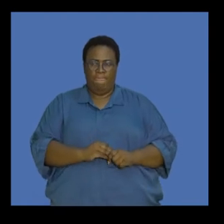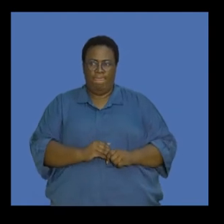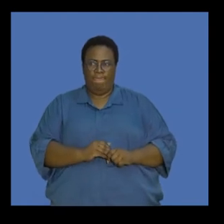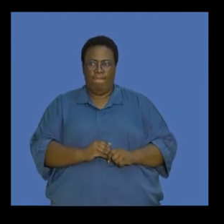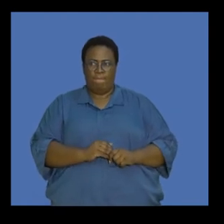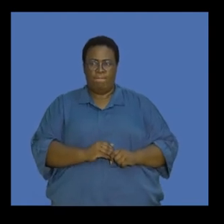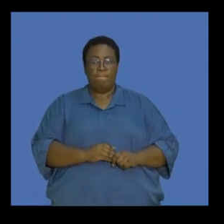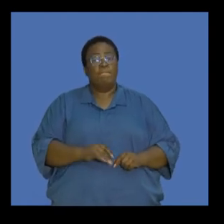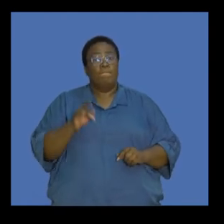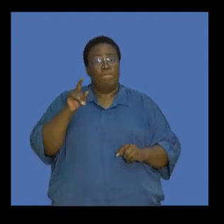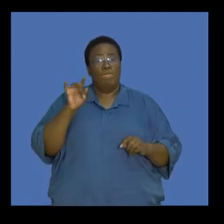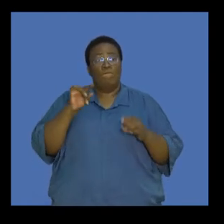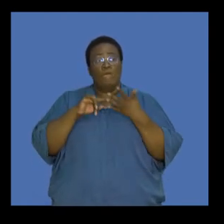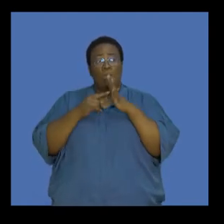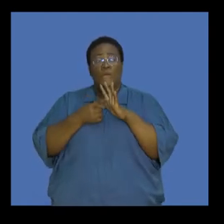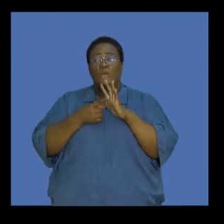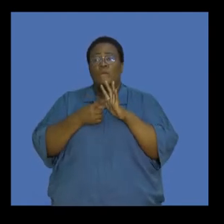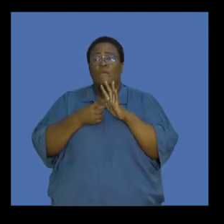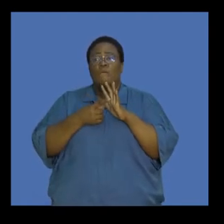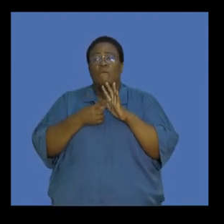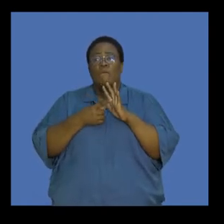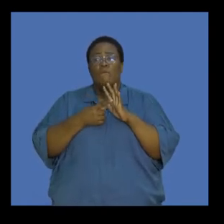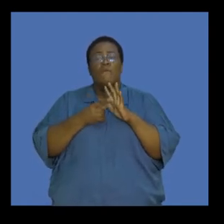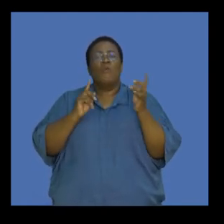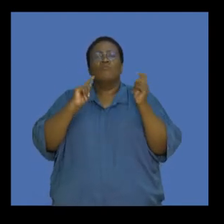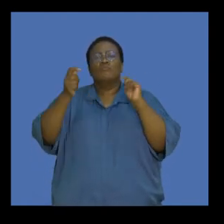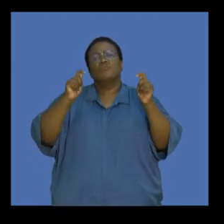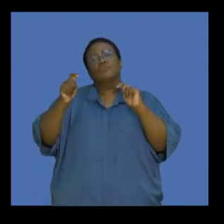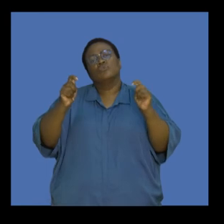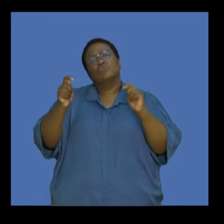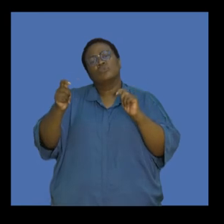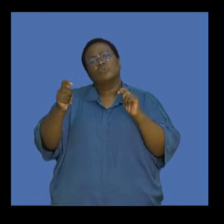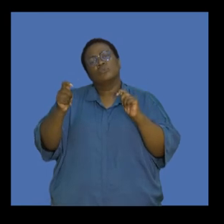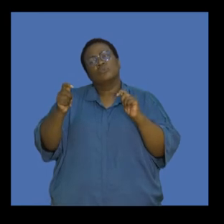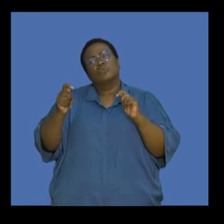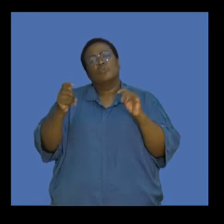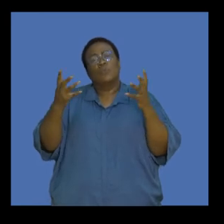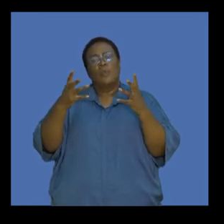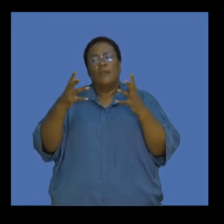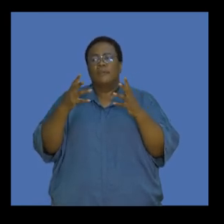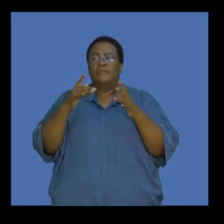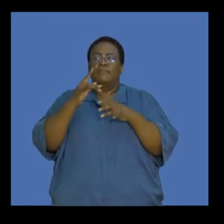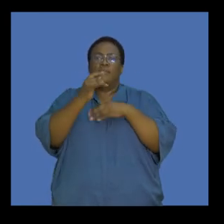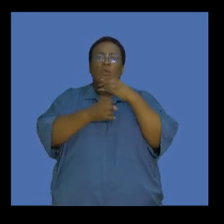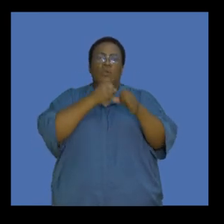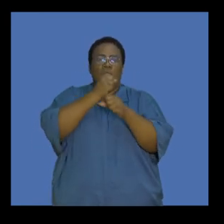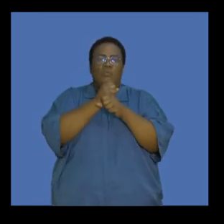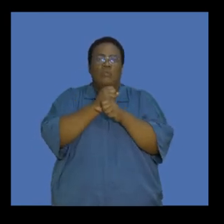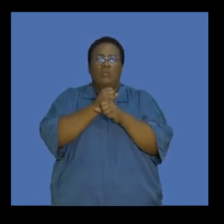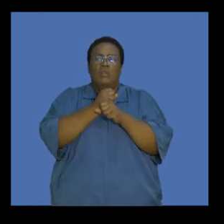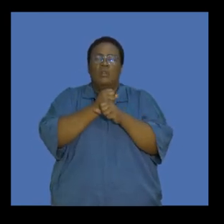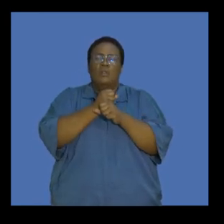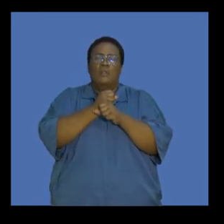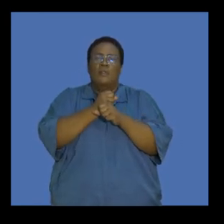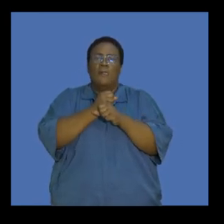So, this is a rough projection of the changes in the annual mean